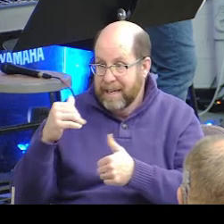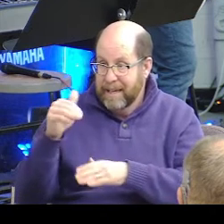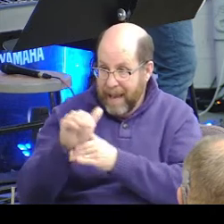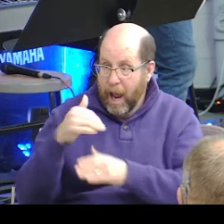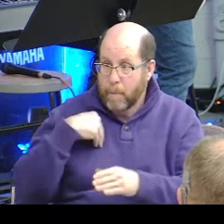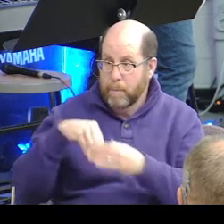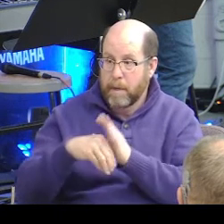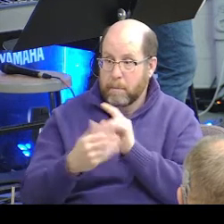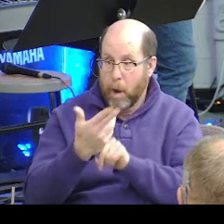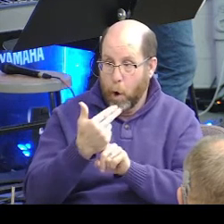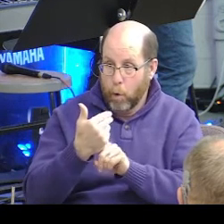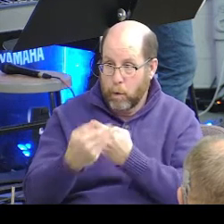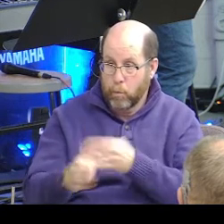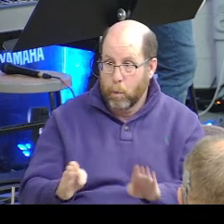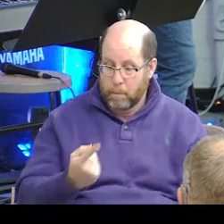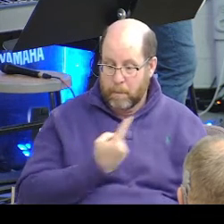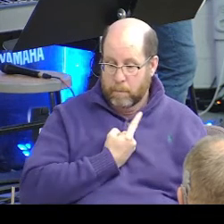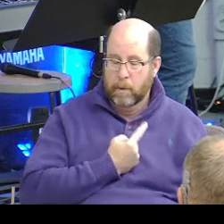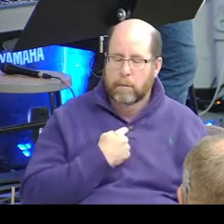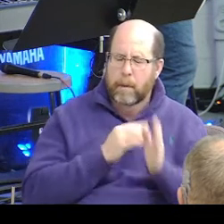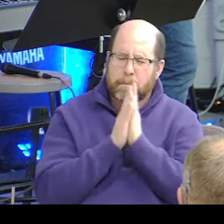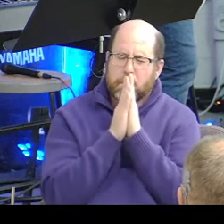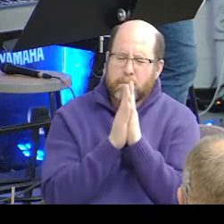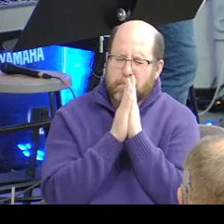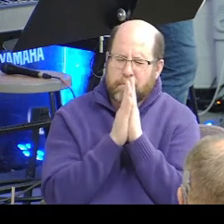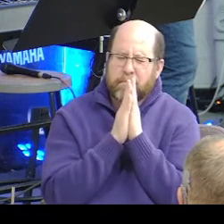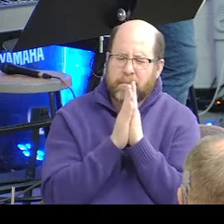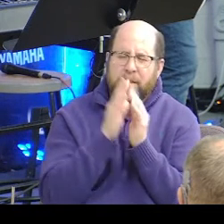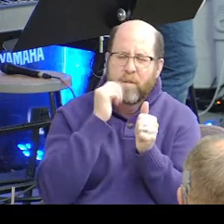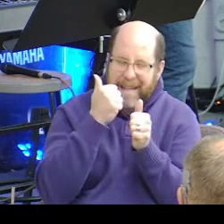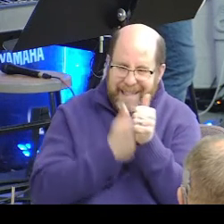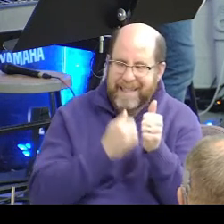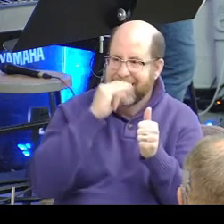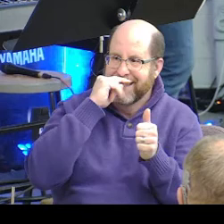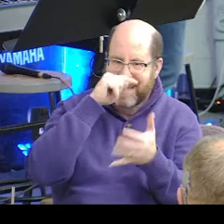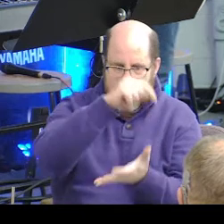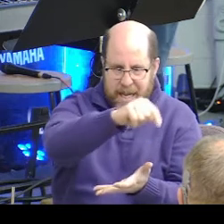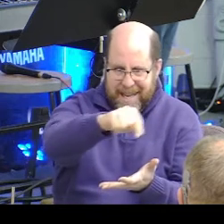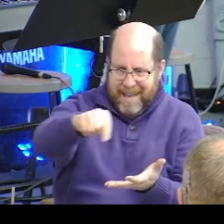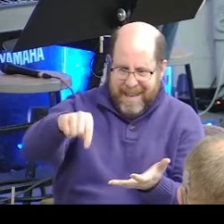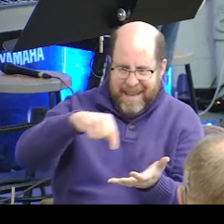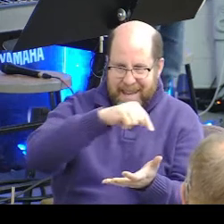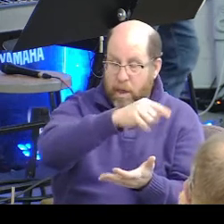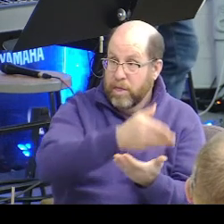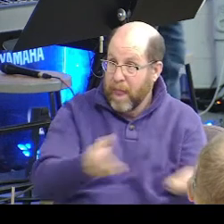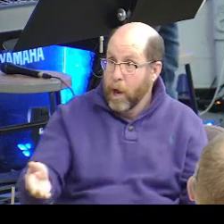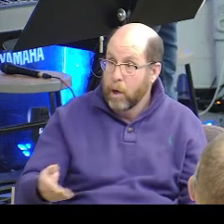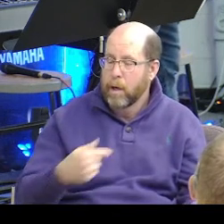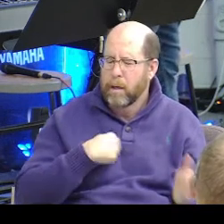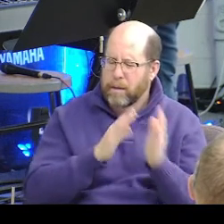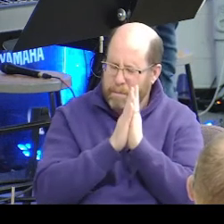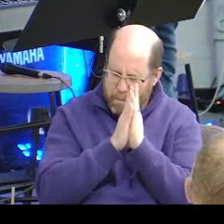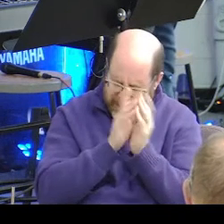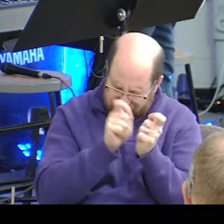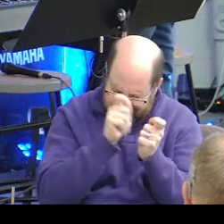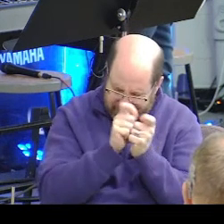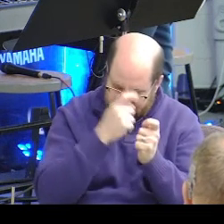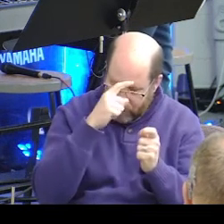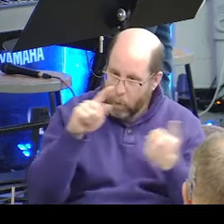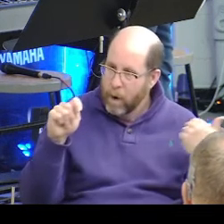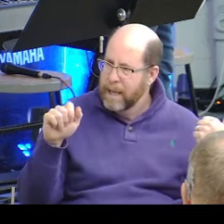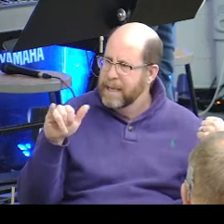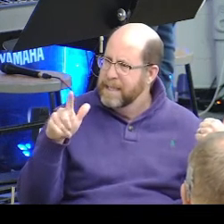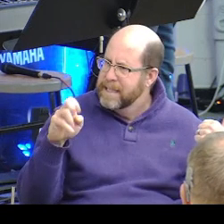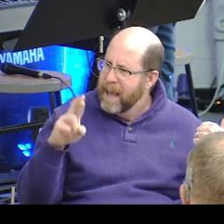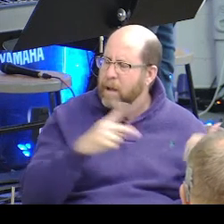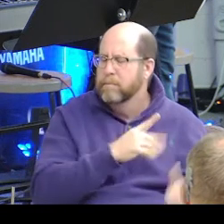hotel room by myself and I'm just praying. I prayed for every single kid that was there. And I paid praise specifically for Taylor. She has